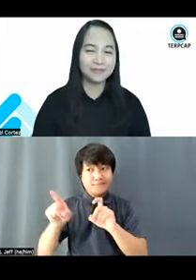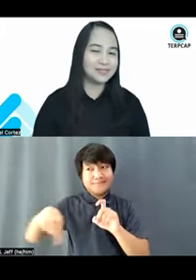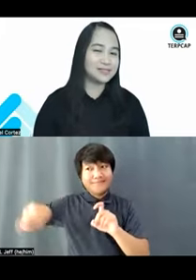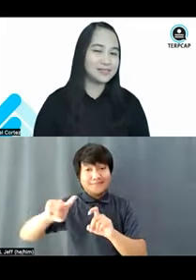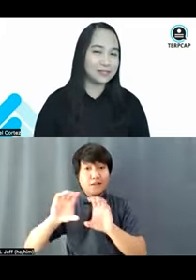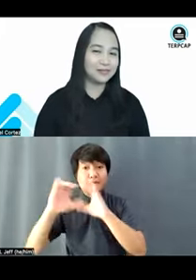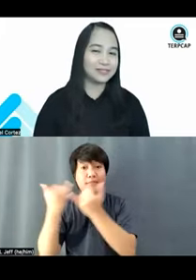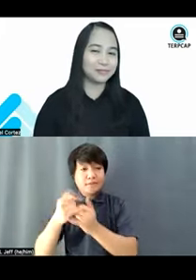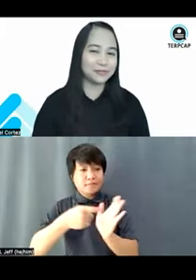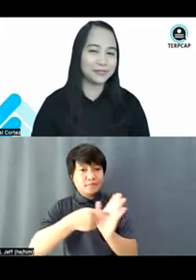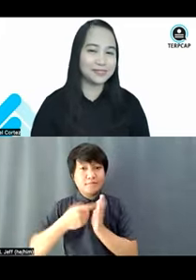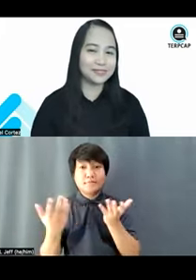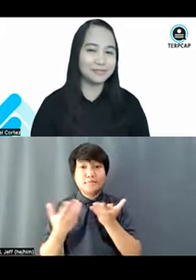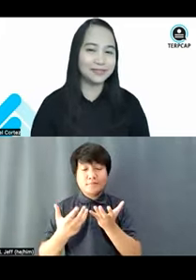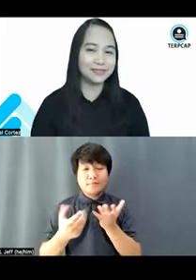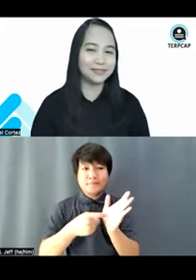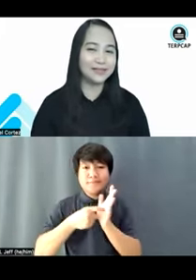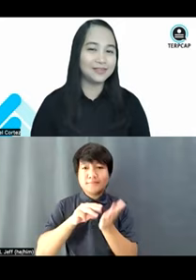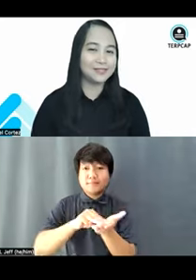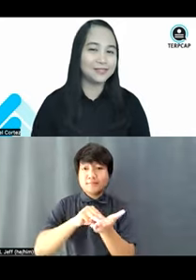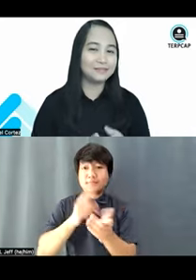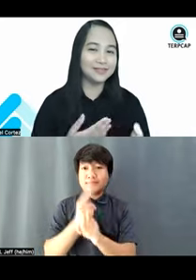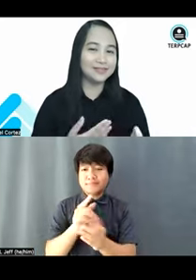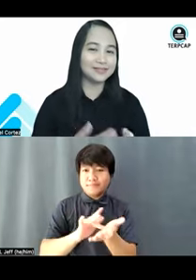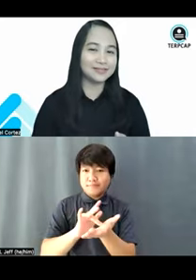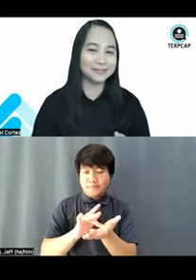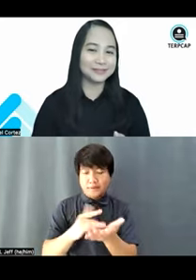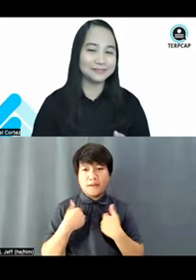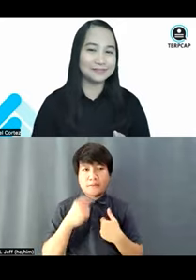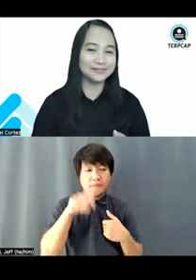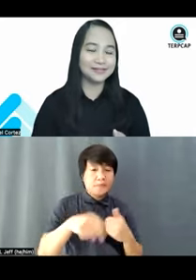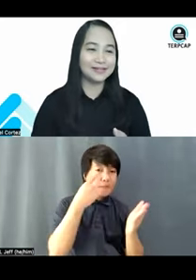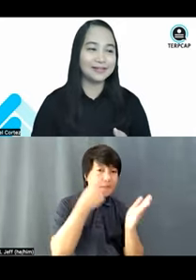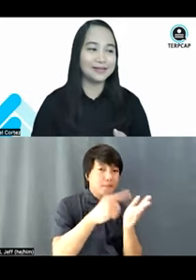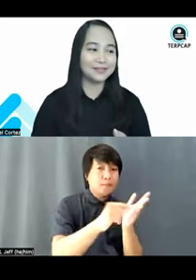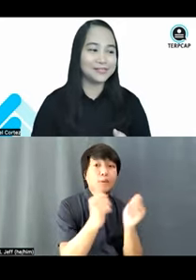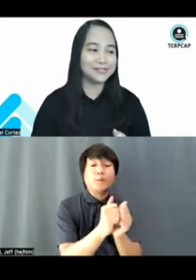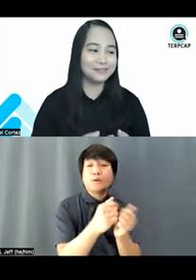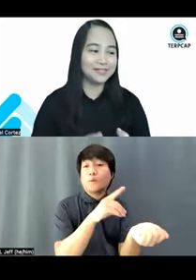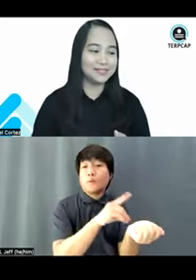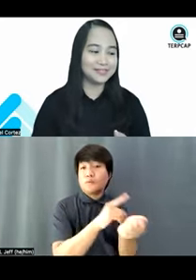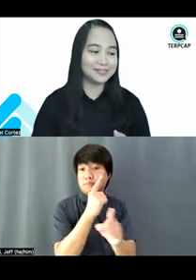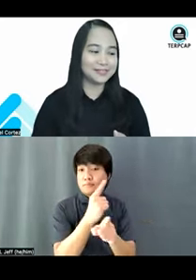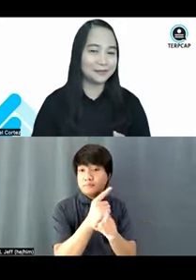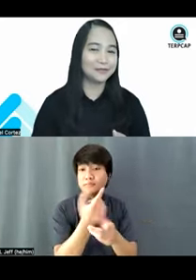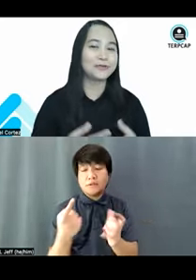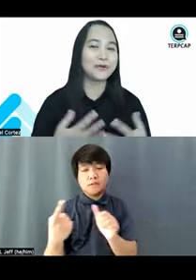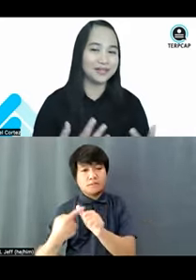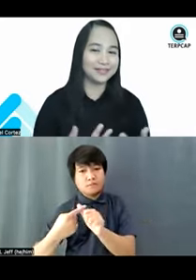or if they see you as a person with disability, there's an immediate, there is an immediate